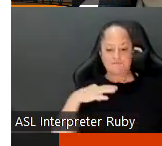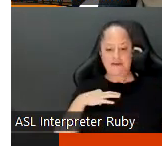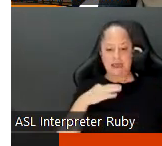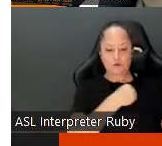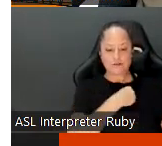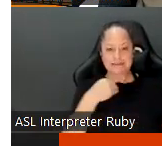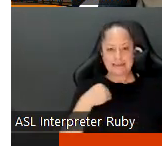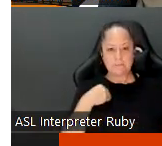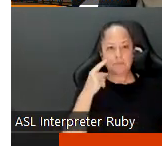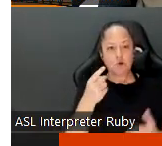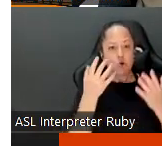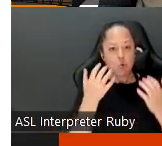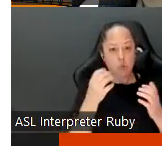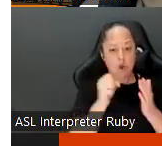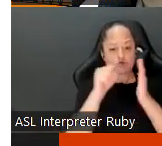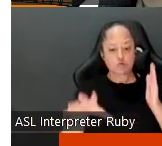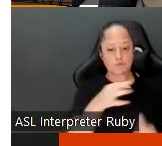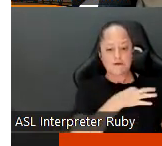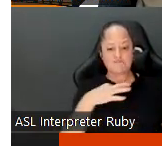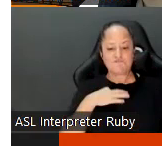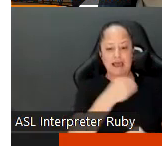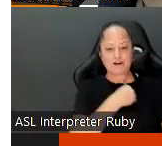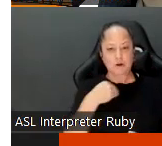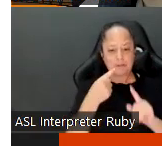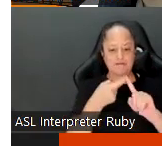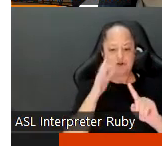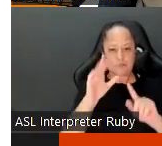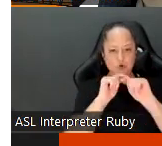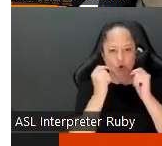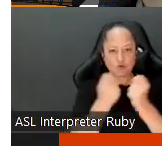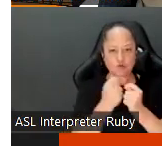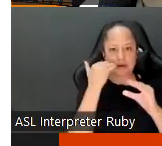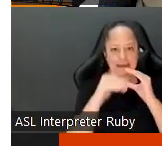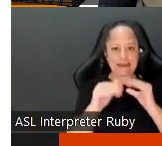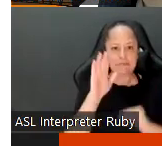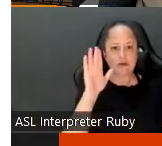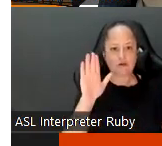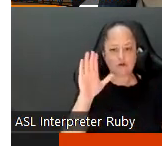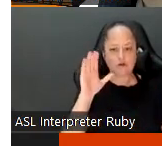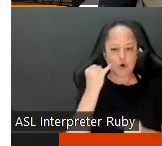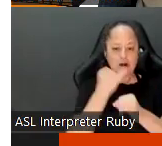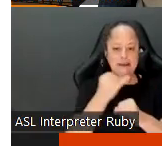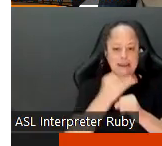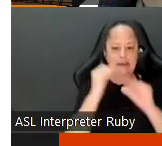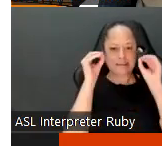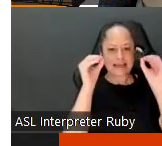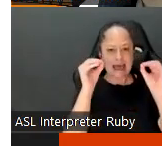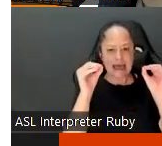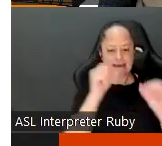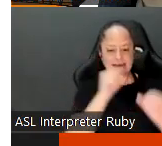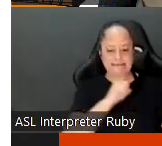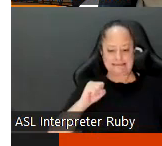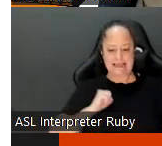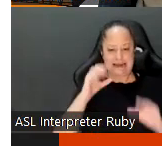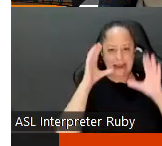so when you want to remove the faculty member from your team you email your your campus's academic senate president